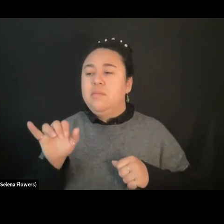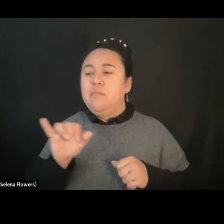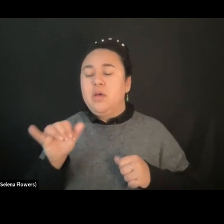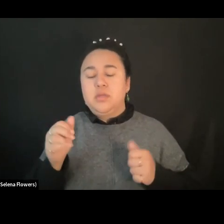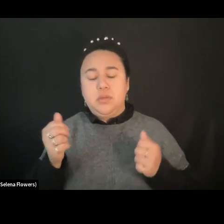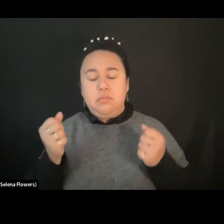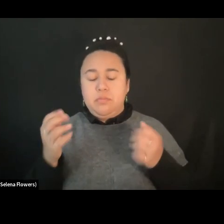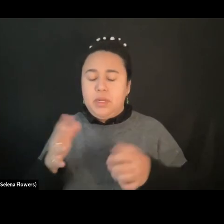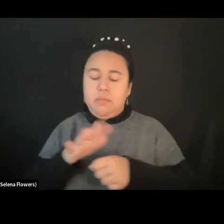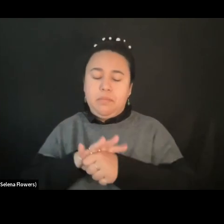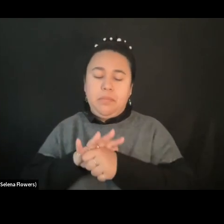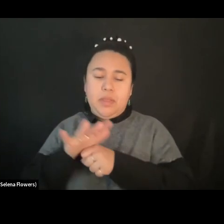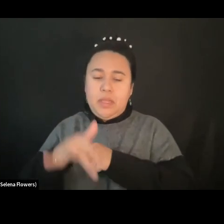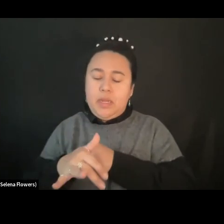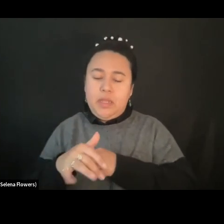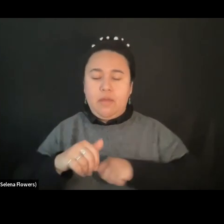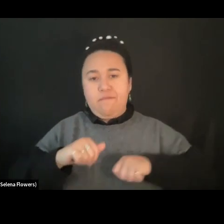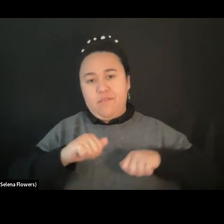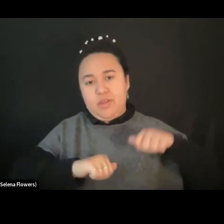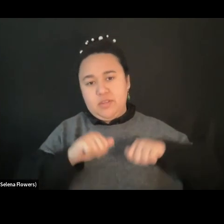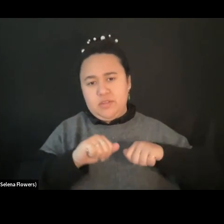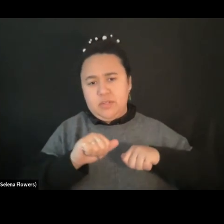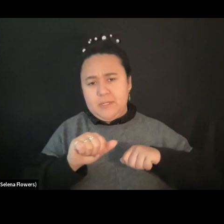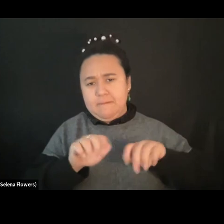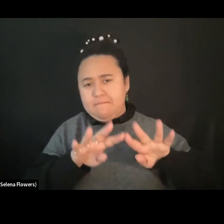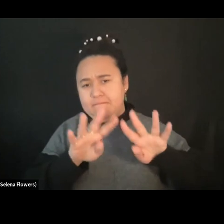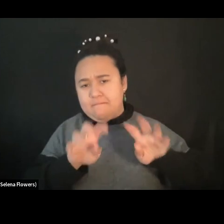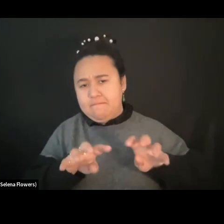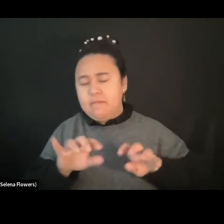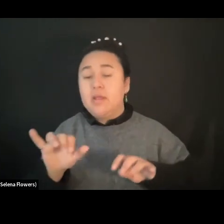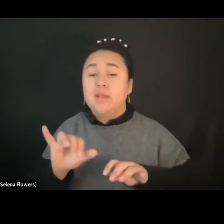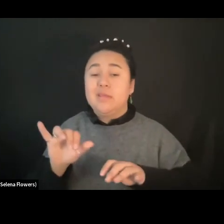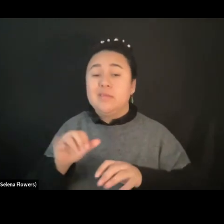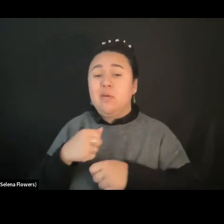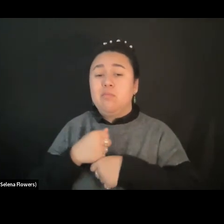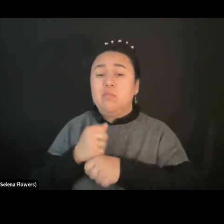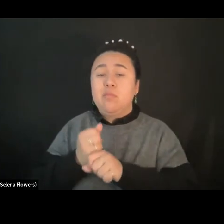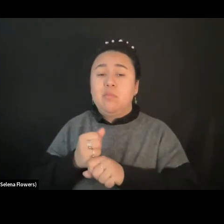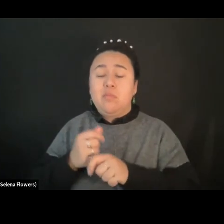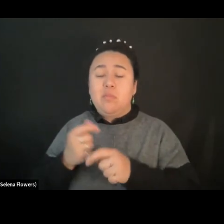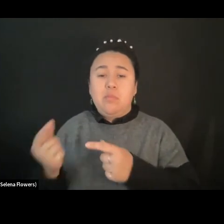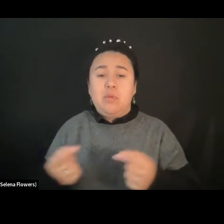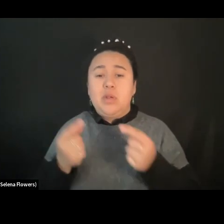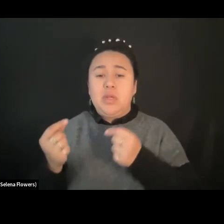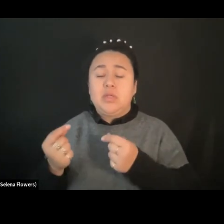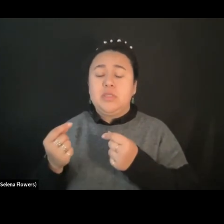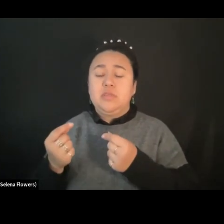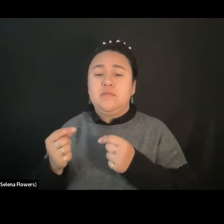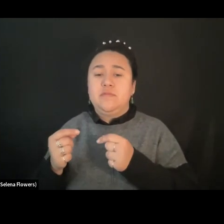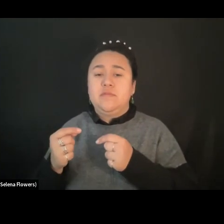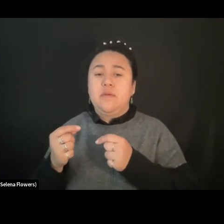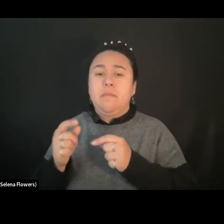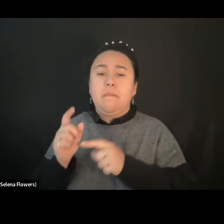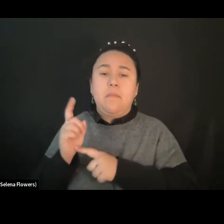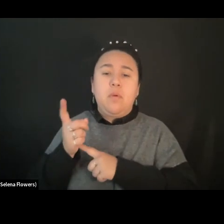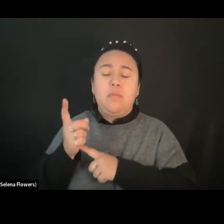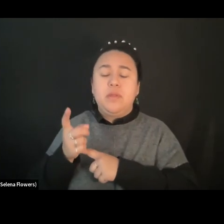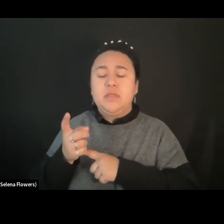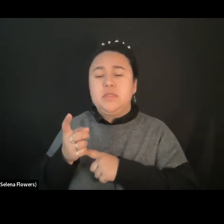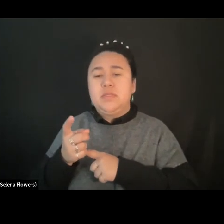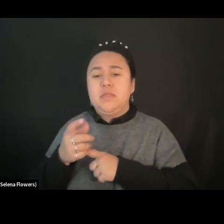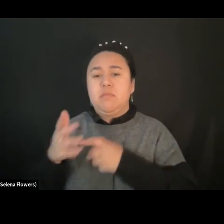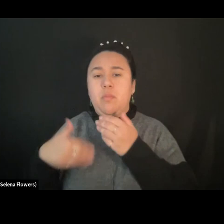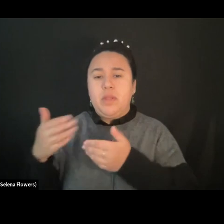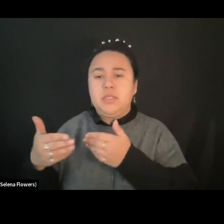uncertainties and also productive moments and momentum that come with all this uncertainty and within these